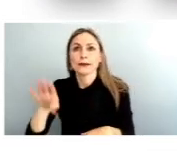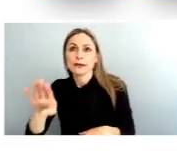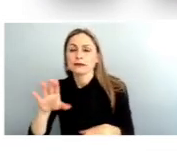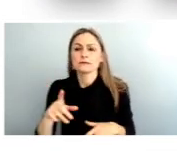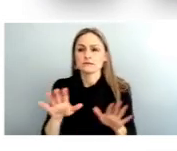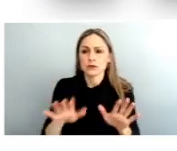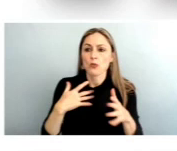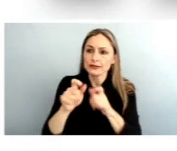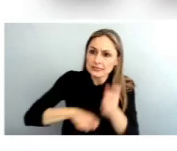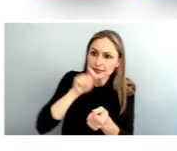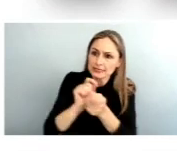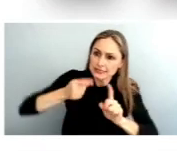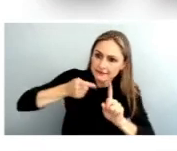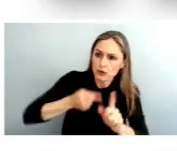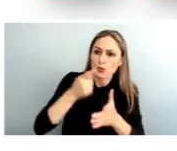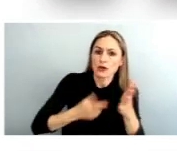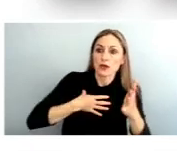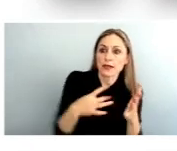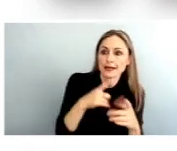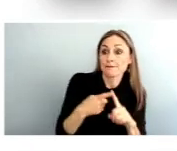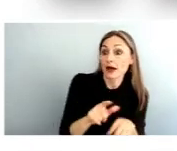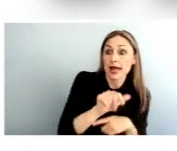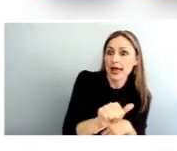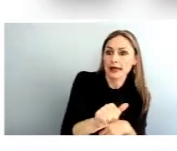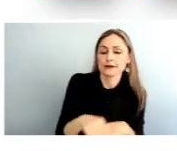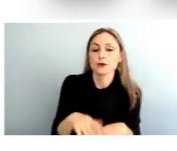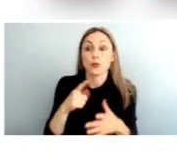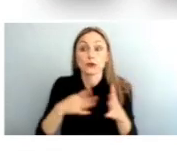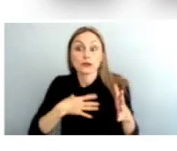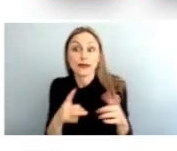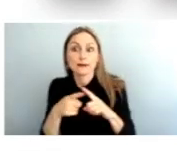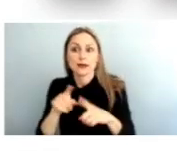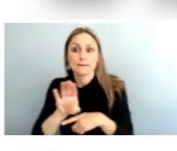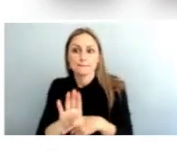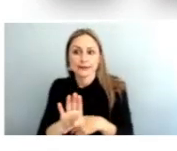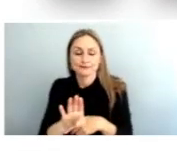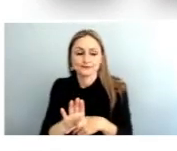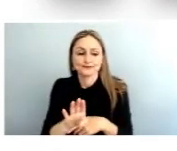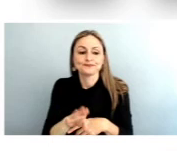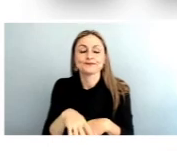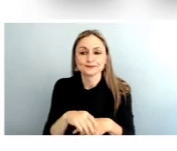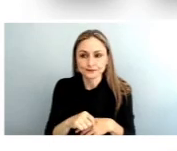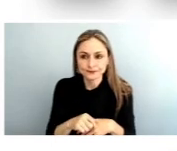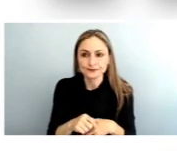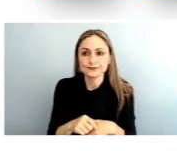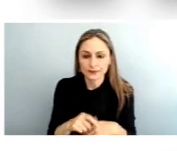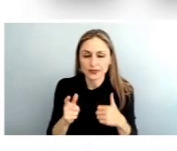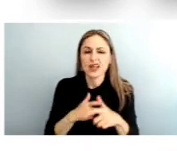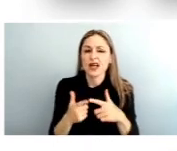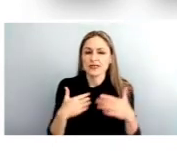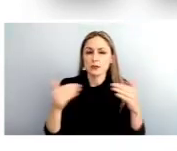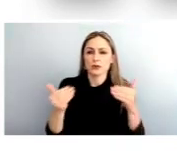those together and come up with some draft and final recommendations. And then, as I mentioned, move forward with implementation. And we're hoping that where our expectation